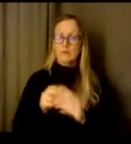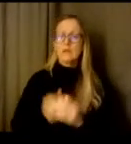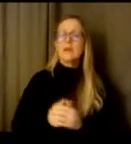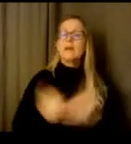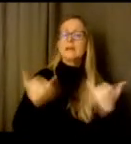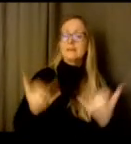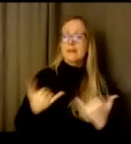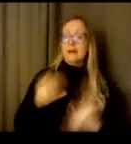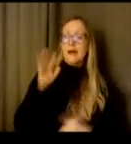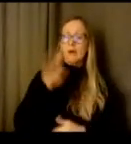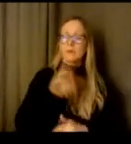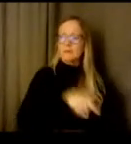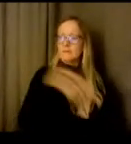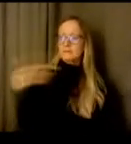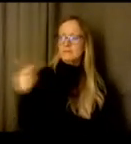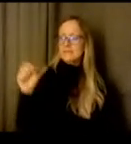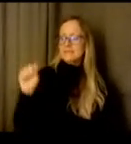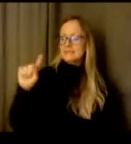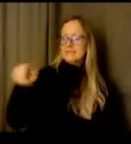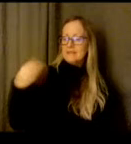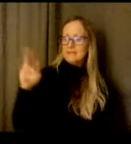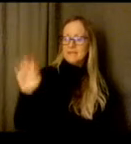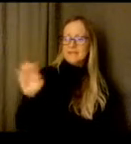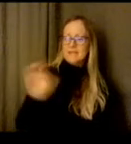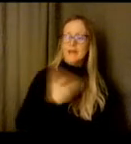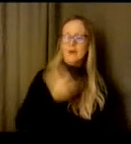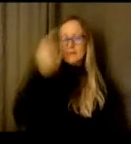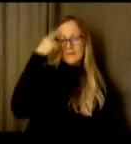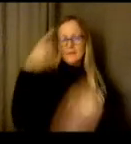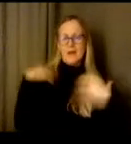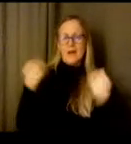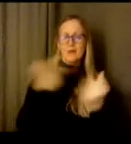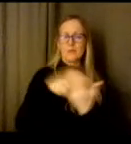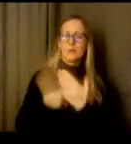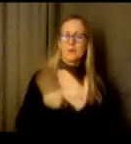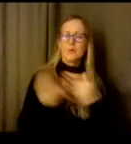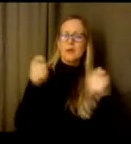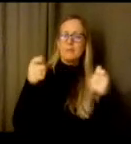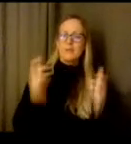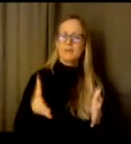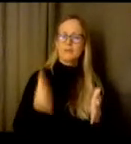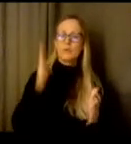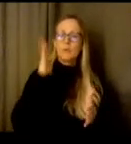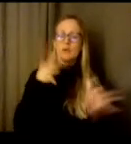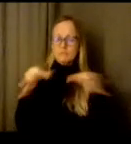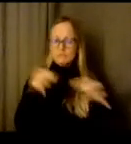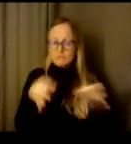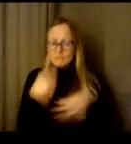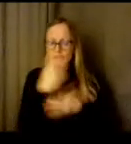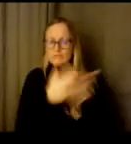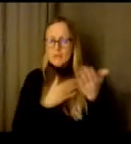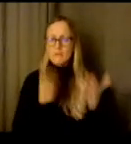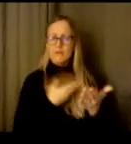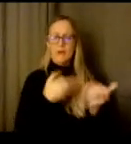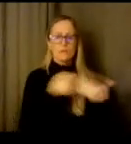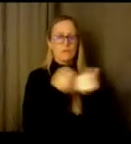Program Manager, Stephanie, where they will talk about some of the supports that we have in place. Thank you for joining me today.